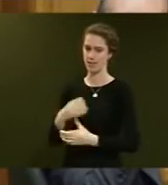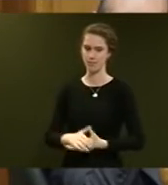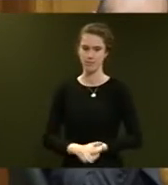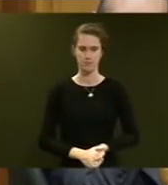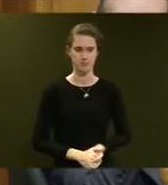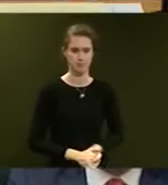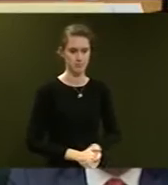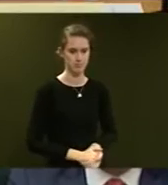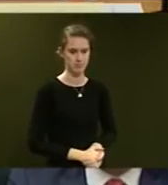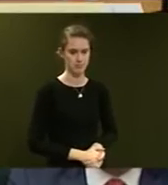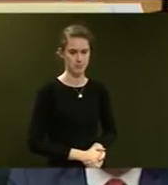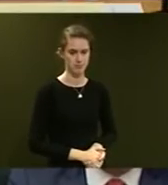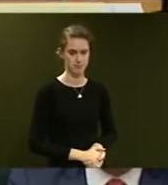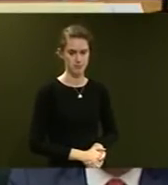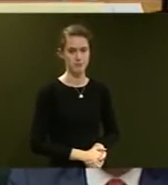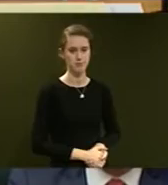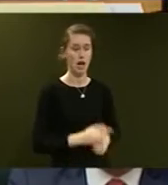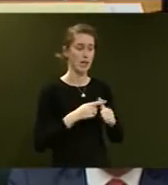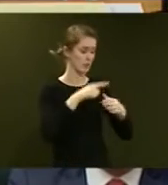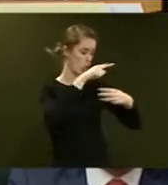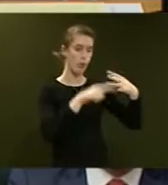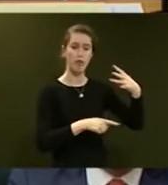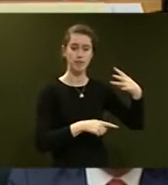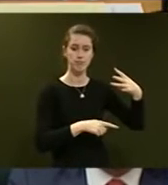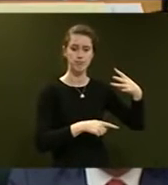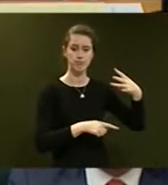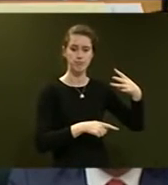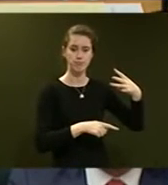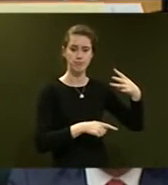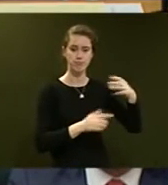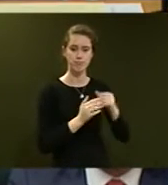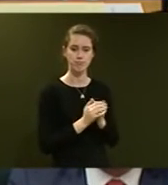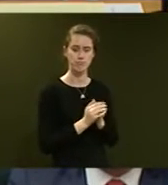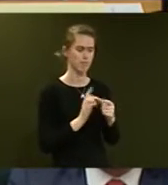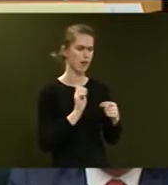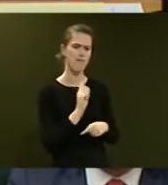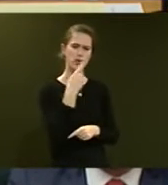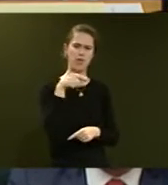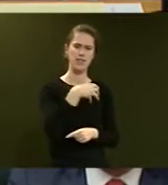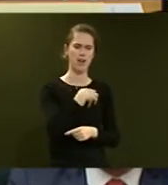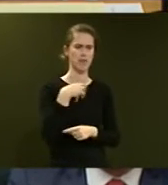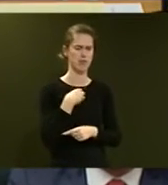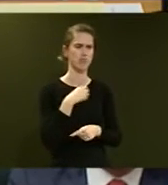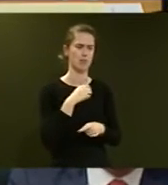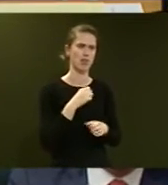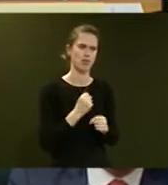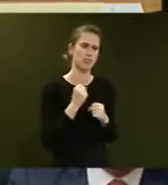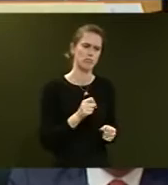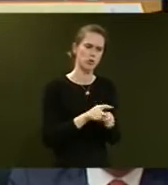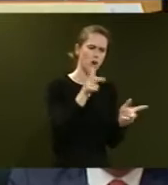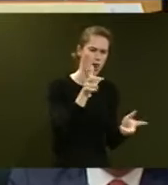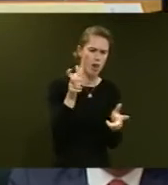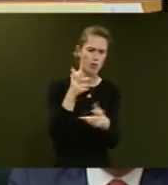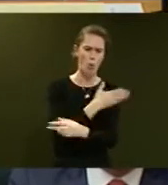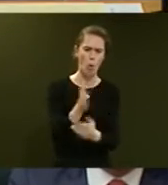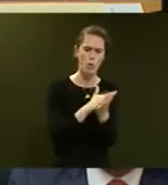Mr Speaker, I'll answer all three of those things. But first, this government is going to great lengths to listen to all New Zealanders'